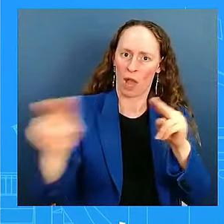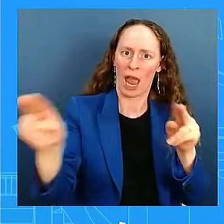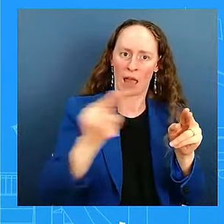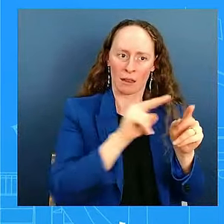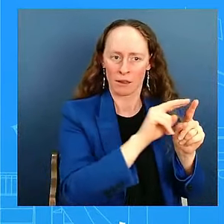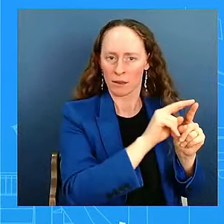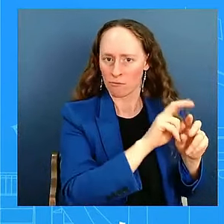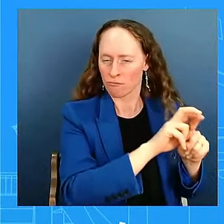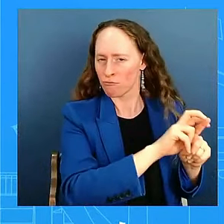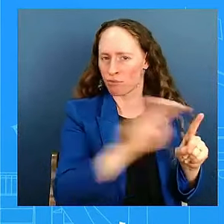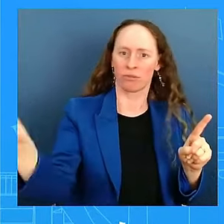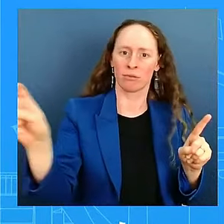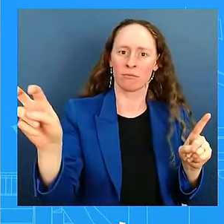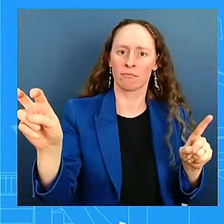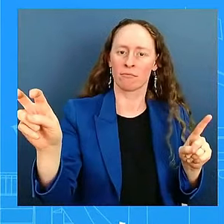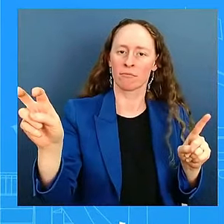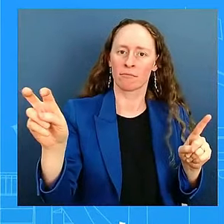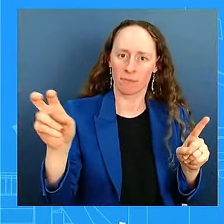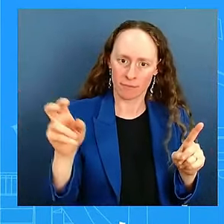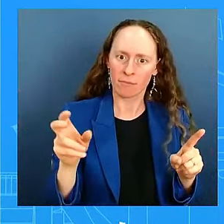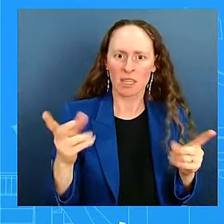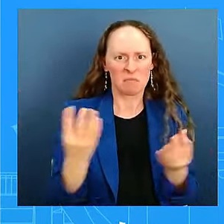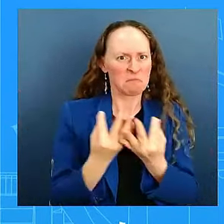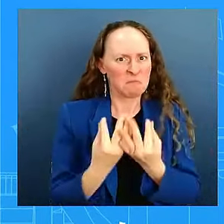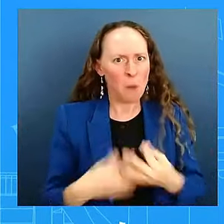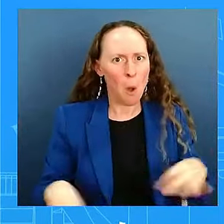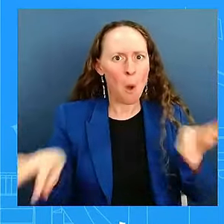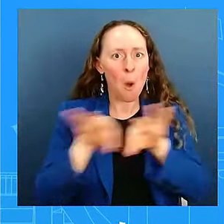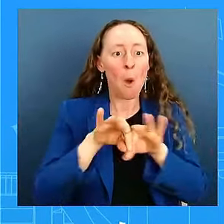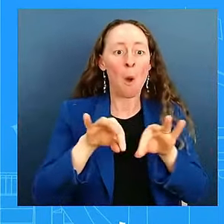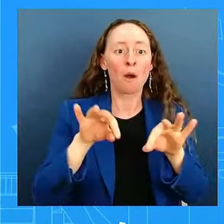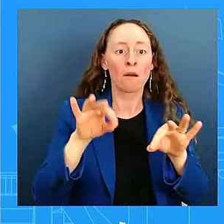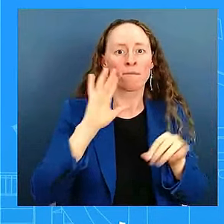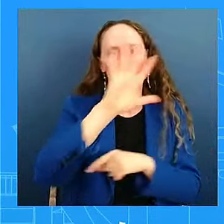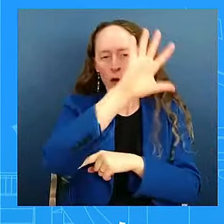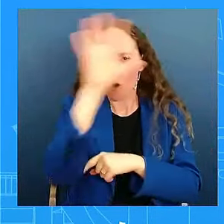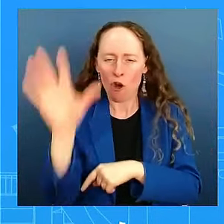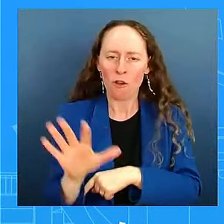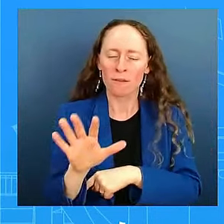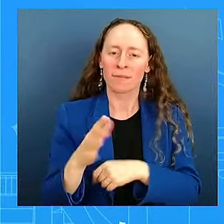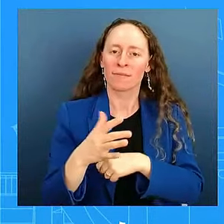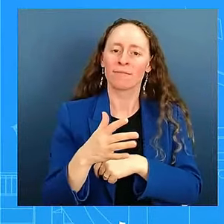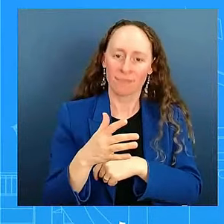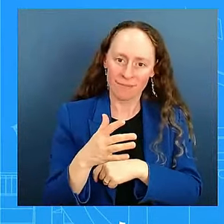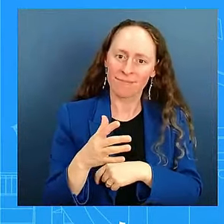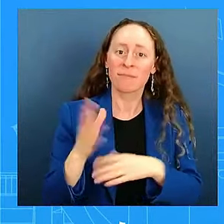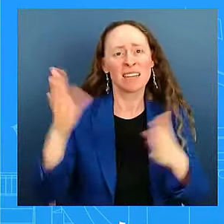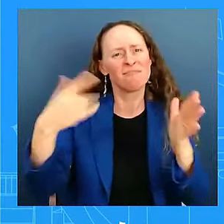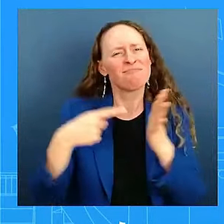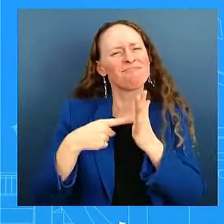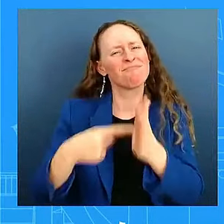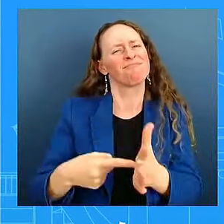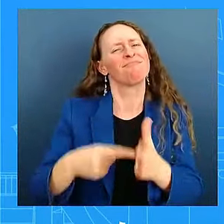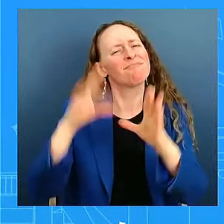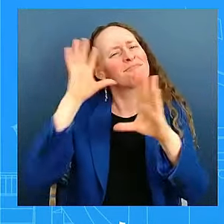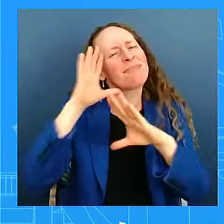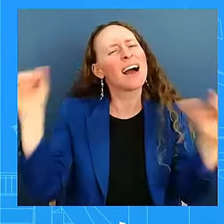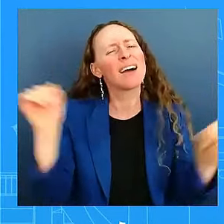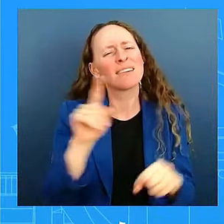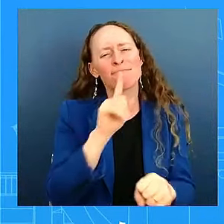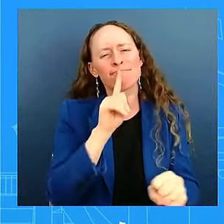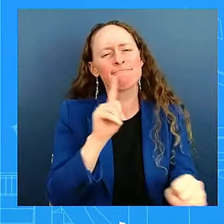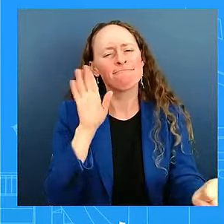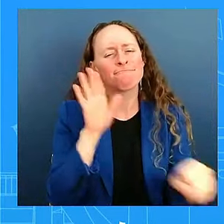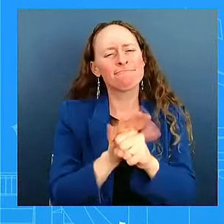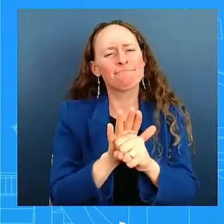in the continent. And so, if anything, this shows the President's commitment. And he said he was going to go. He's